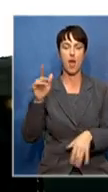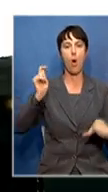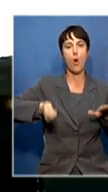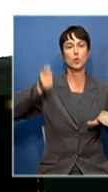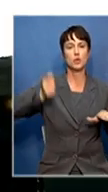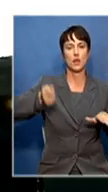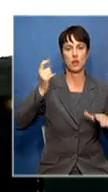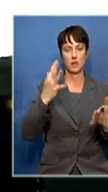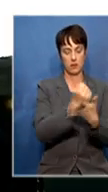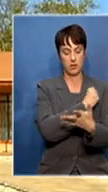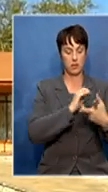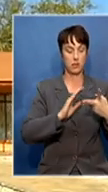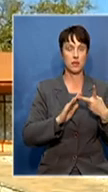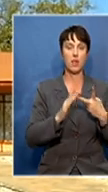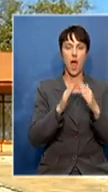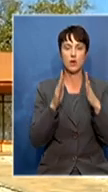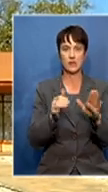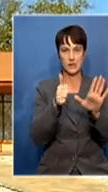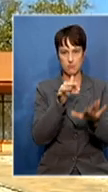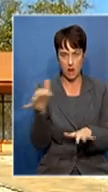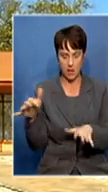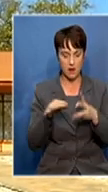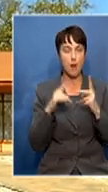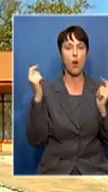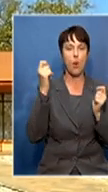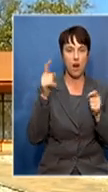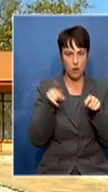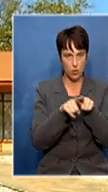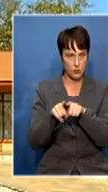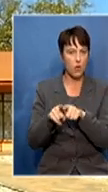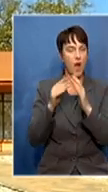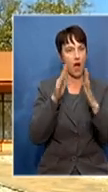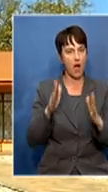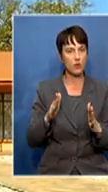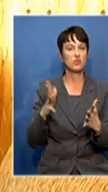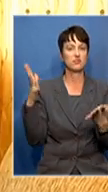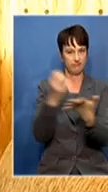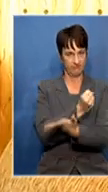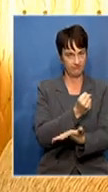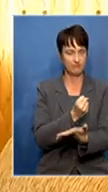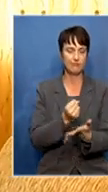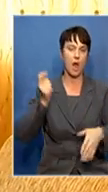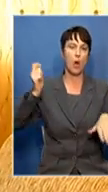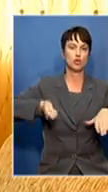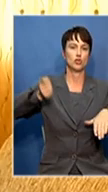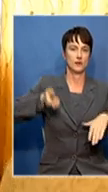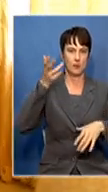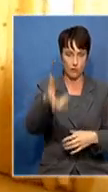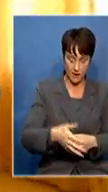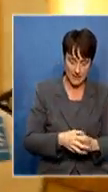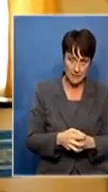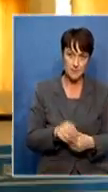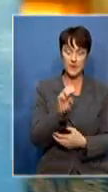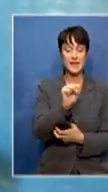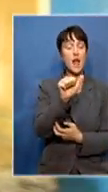fetched almost 6 million rand. A property in Pulukwane is set to go under the hammer in two weeks' time. This is all part of